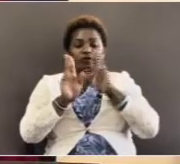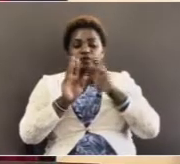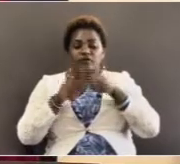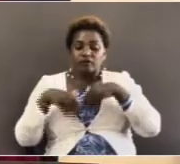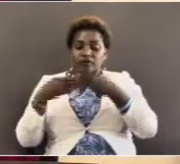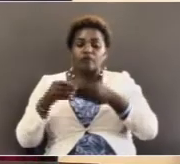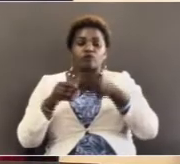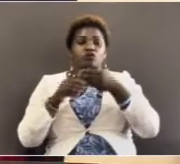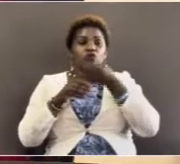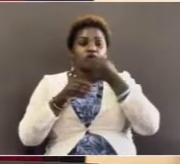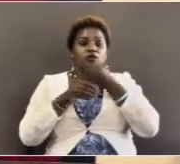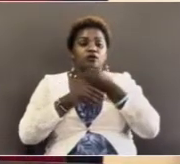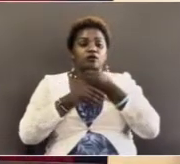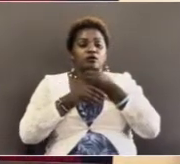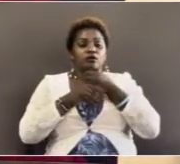before them.